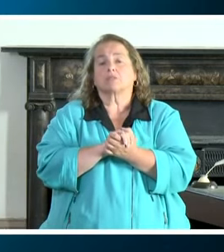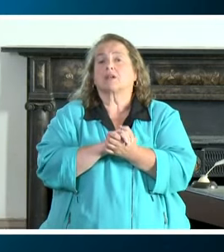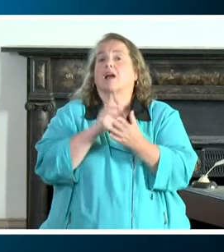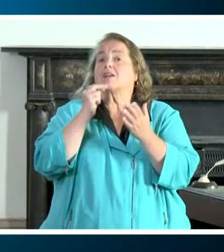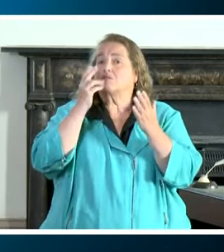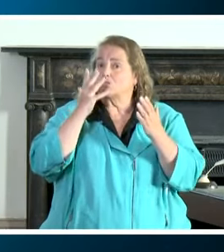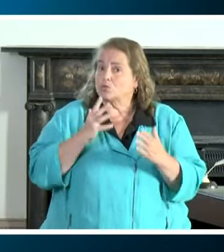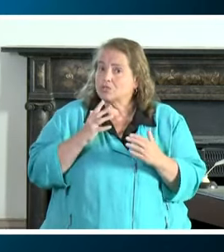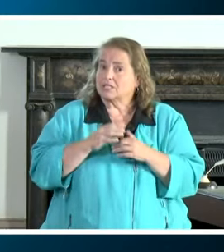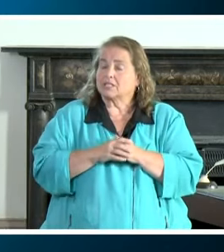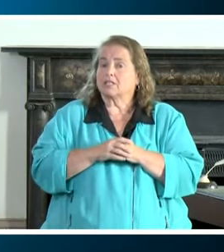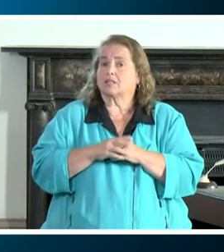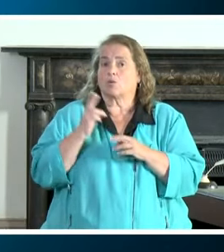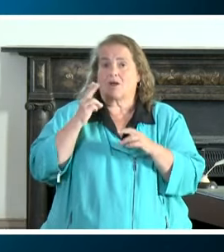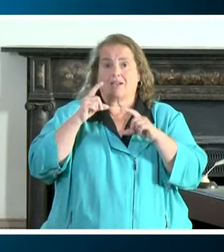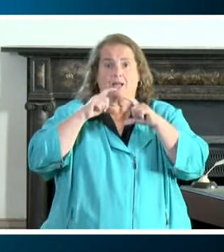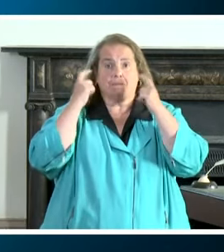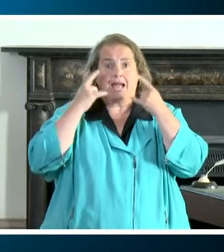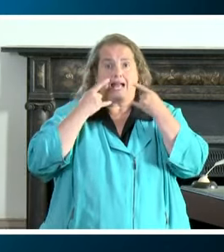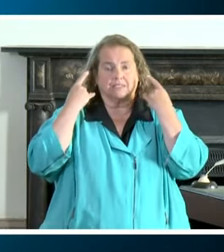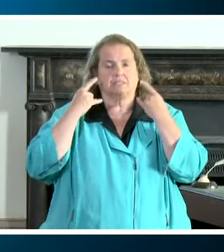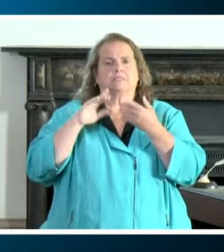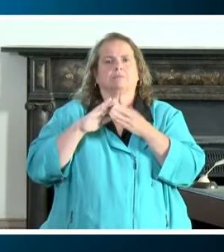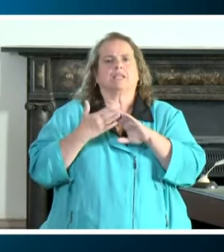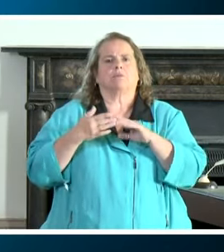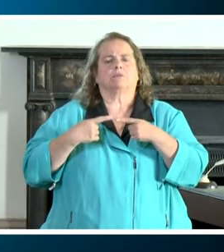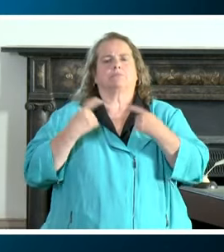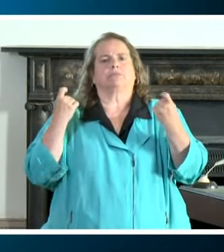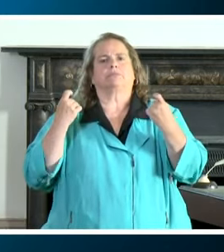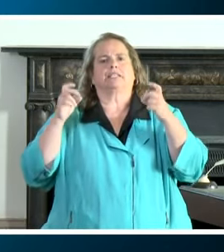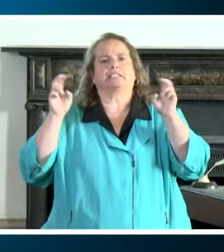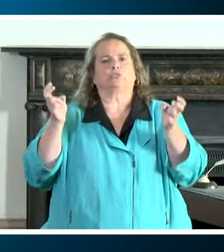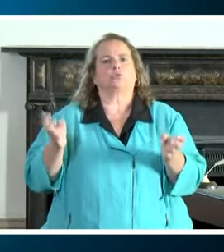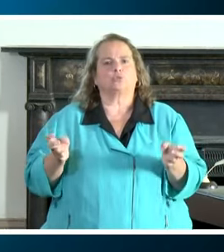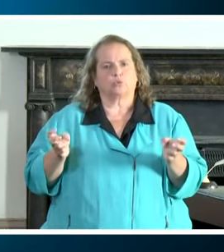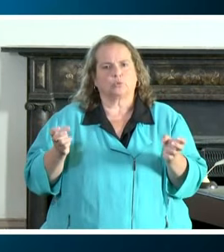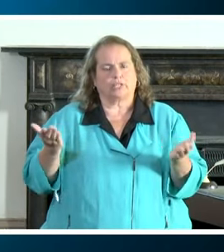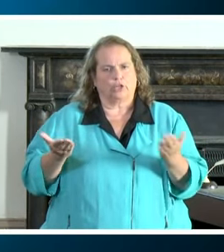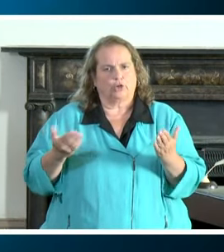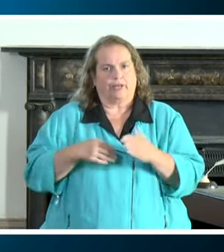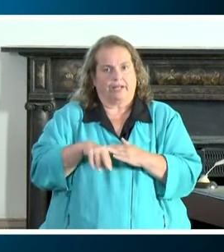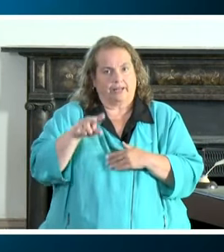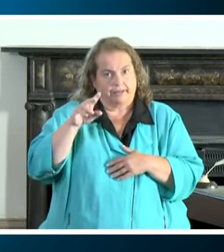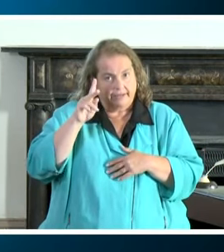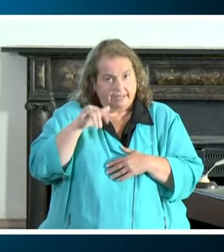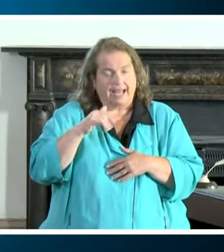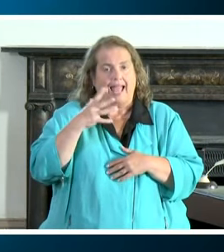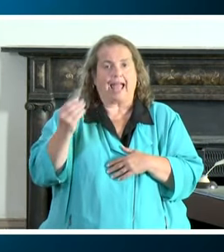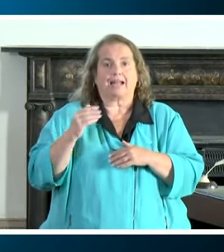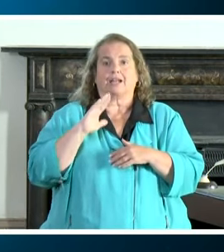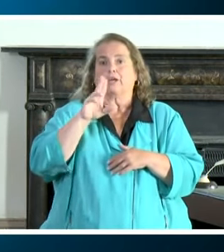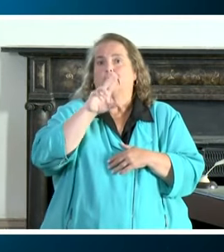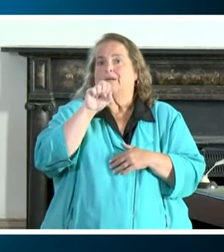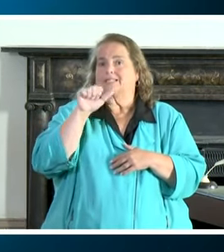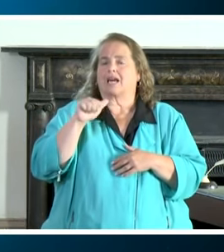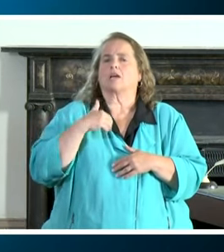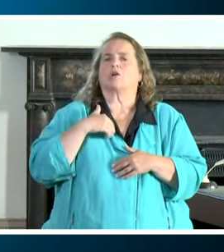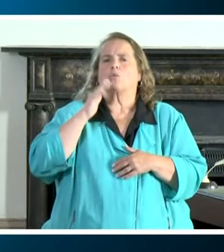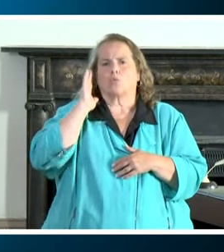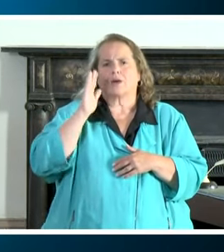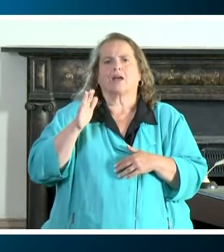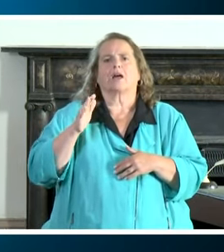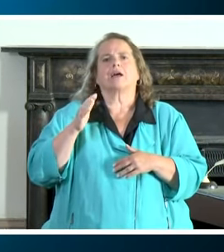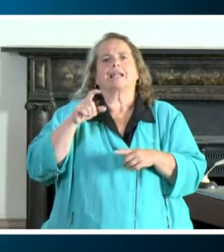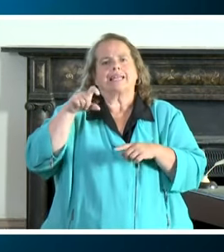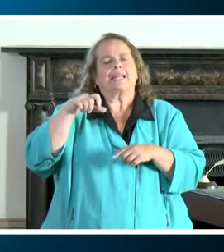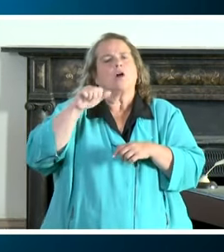Unfortunately, um, wearing a mask has become a divisive issue in our commonwealth and in our country. And so we're going to need everybody in all of our communities